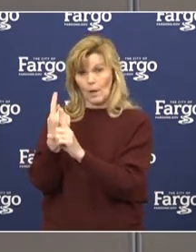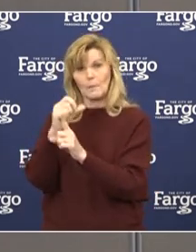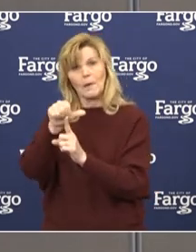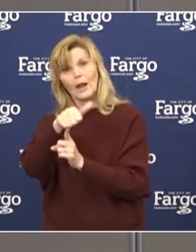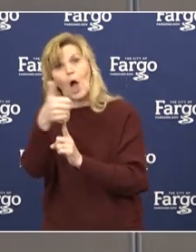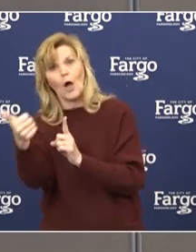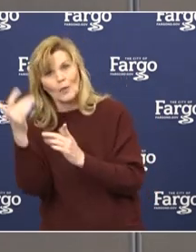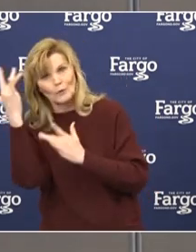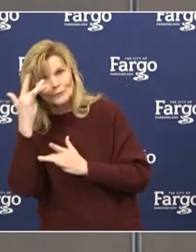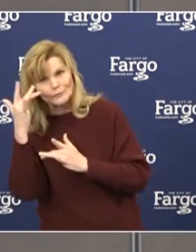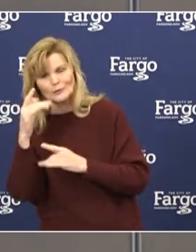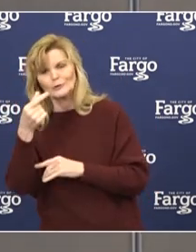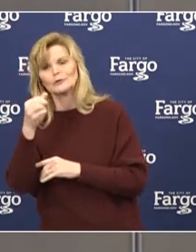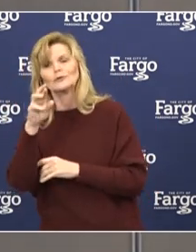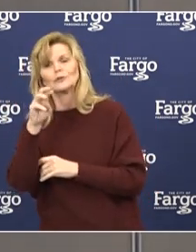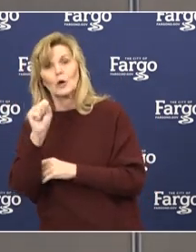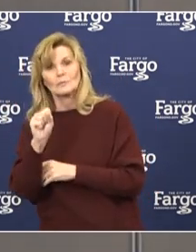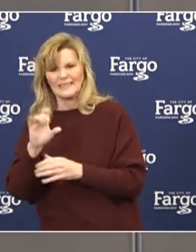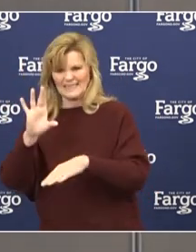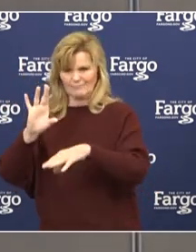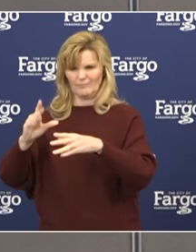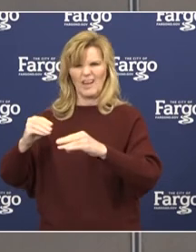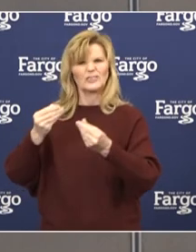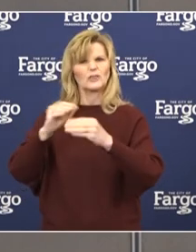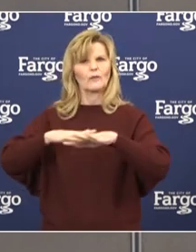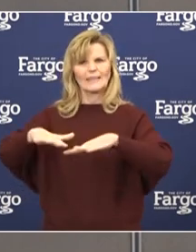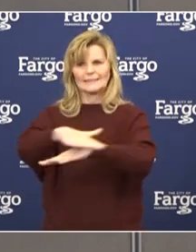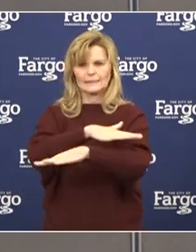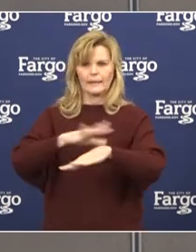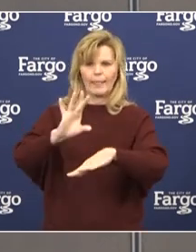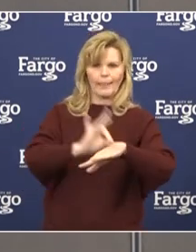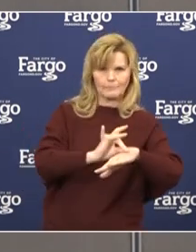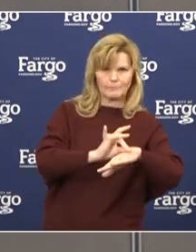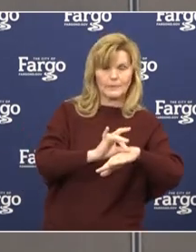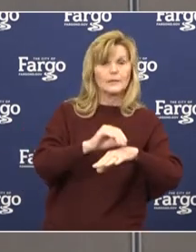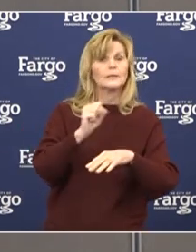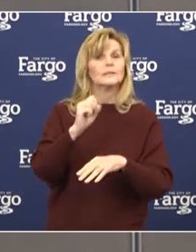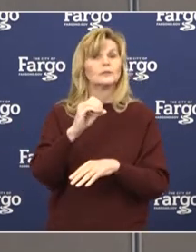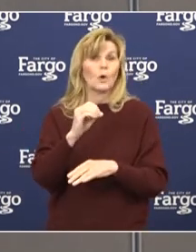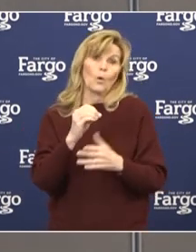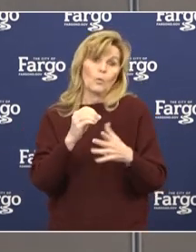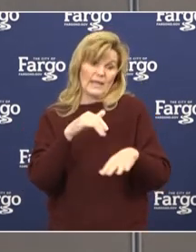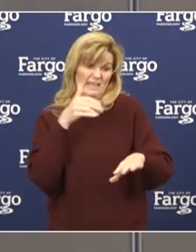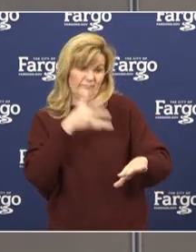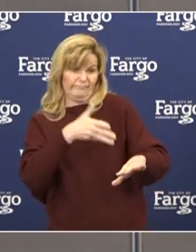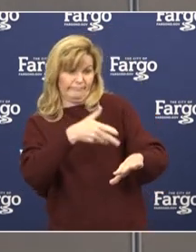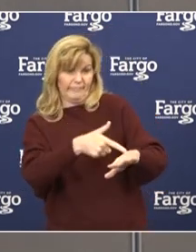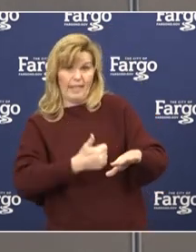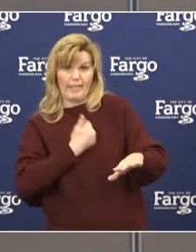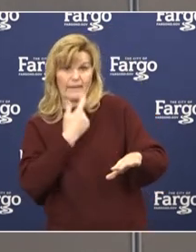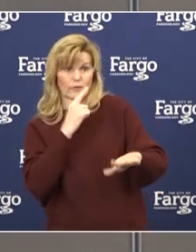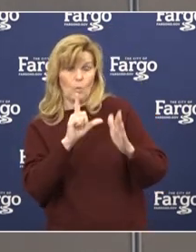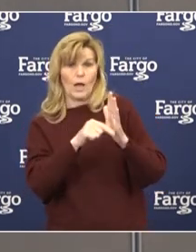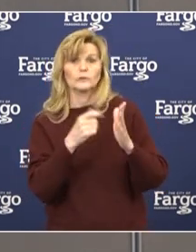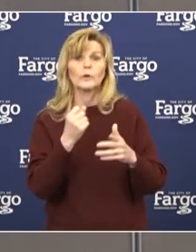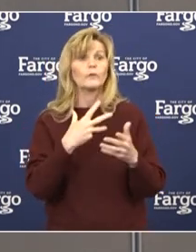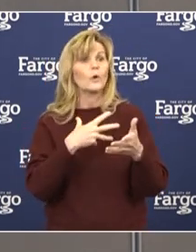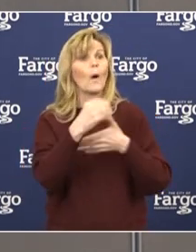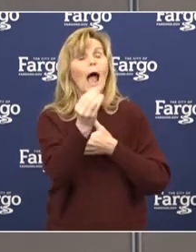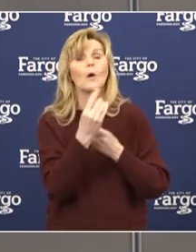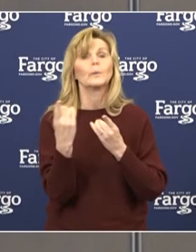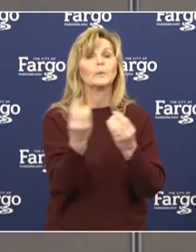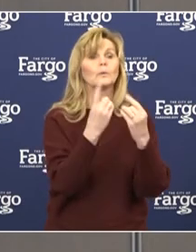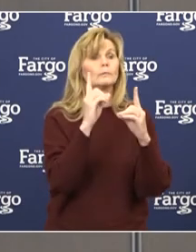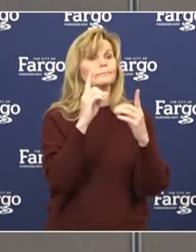surfaces for an extended period of time. So if you are out in public, it's a really good idea to have your hand sanitizers, to have